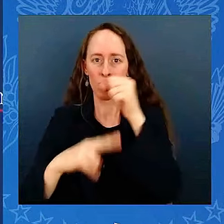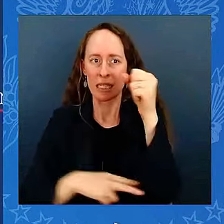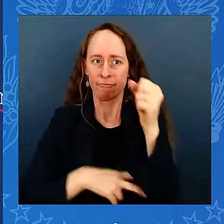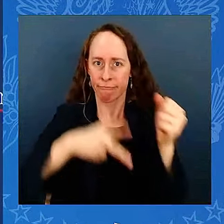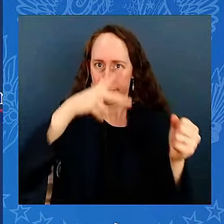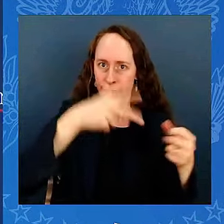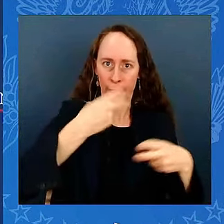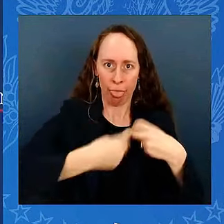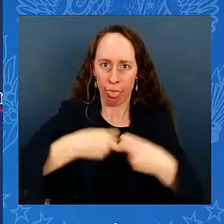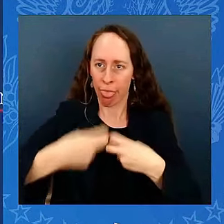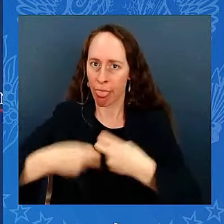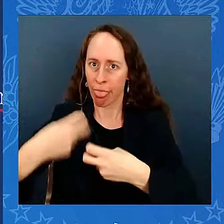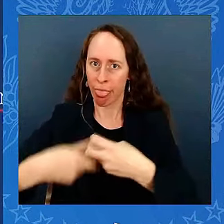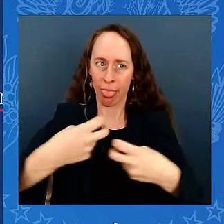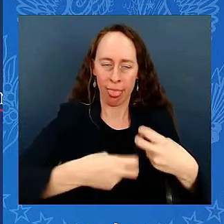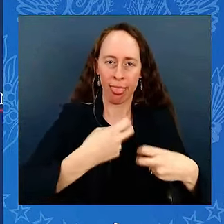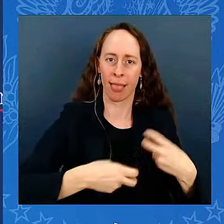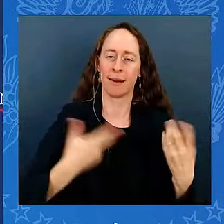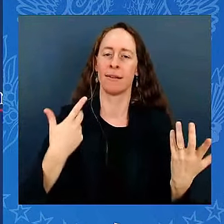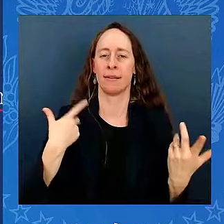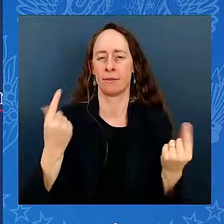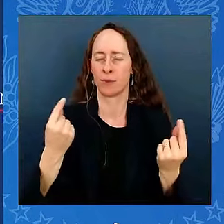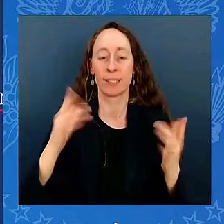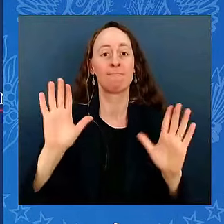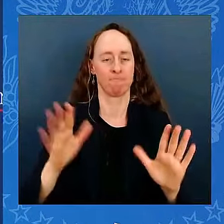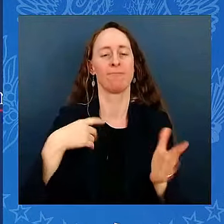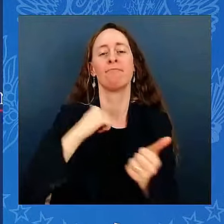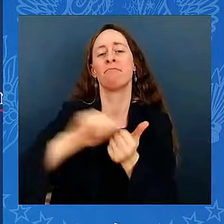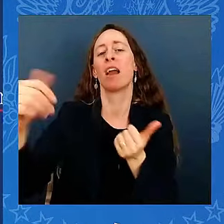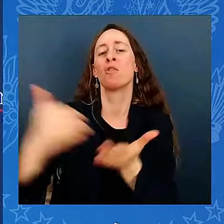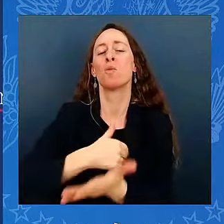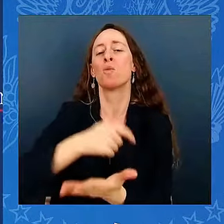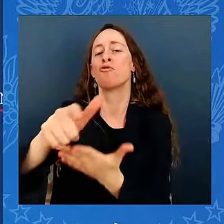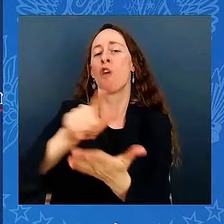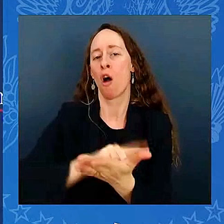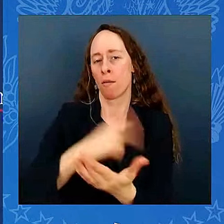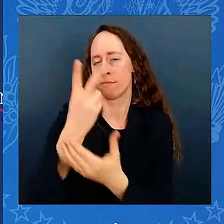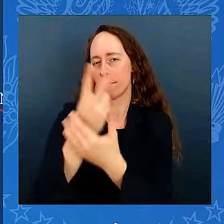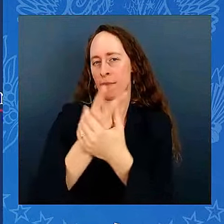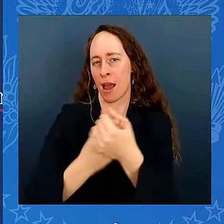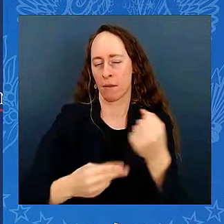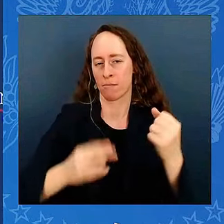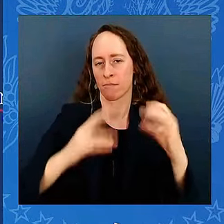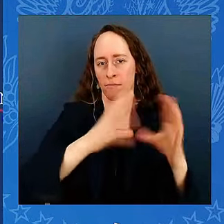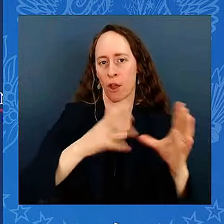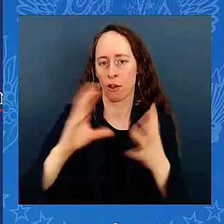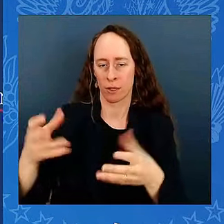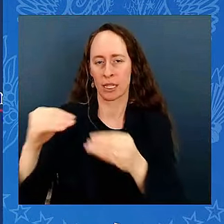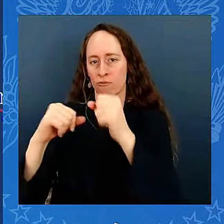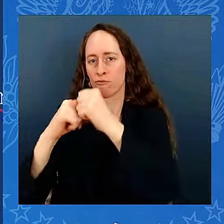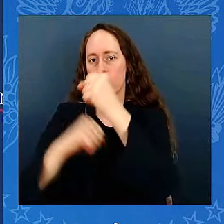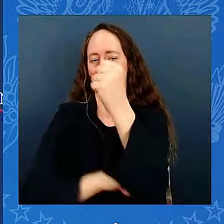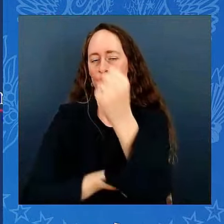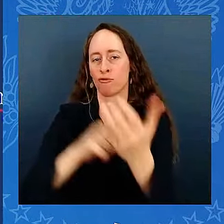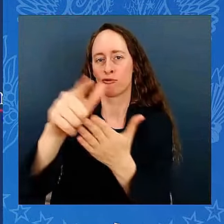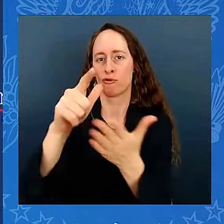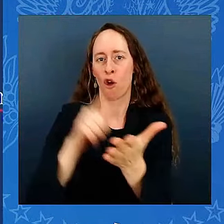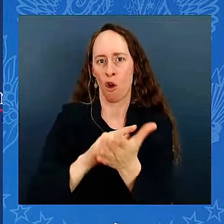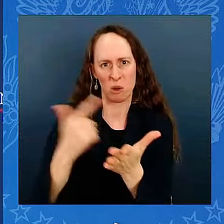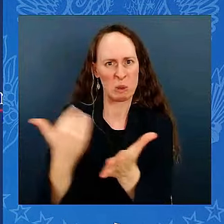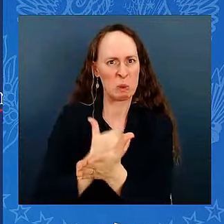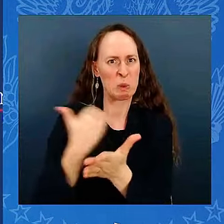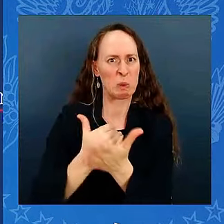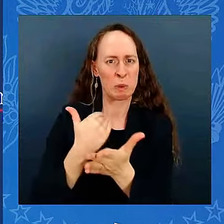Bipartisan Infrastructure Law. The most significant law in generations modernized our roads, bridges, ports, airports, trains,